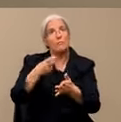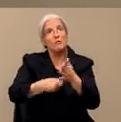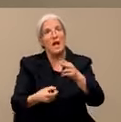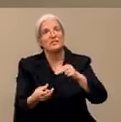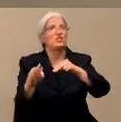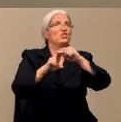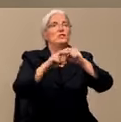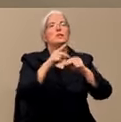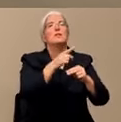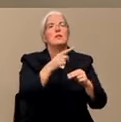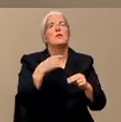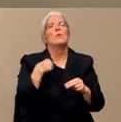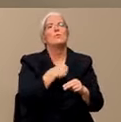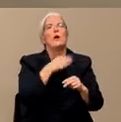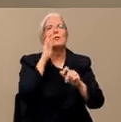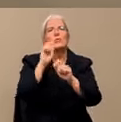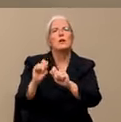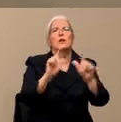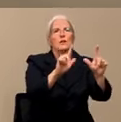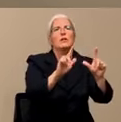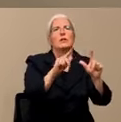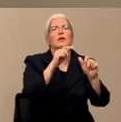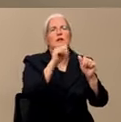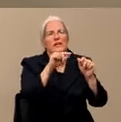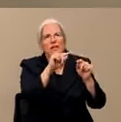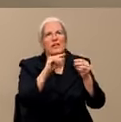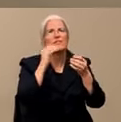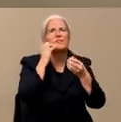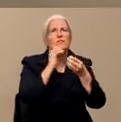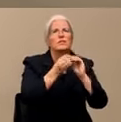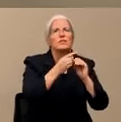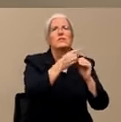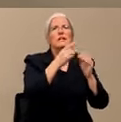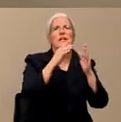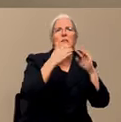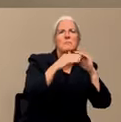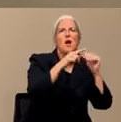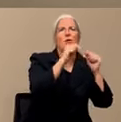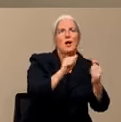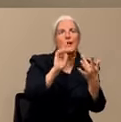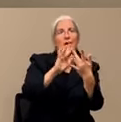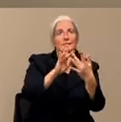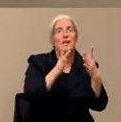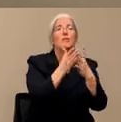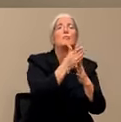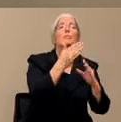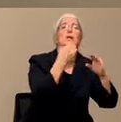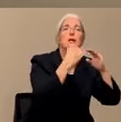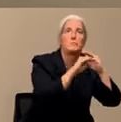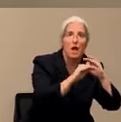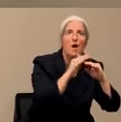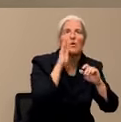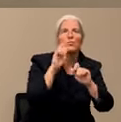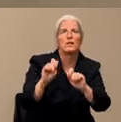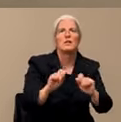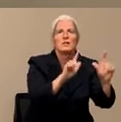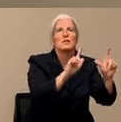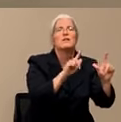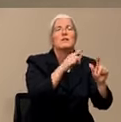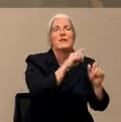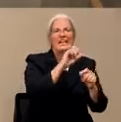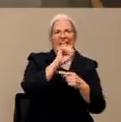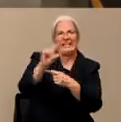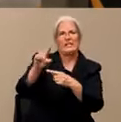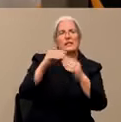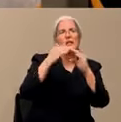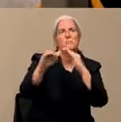information for you to contact the district attorney's office directly via email and report that incident. Thank you, Sheriff. Next question is for